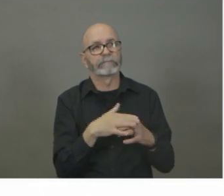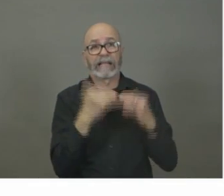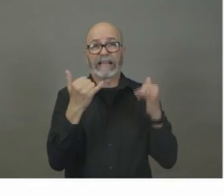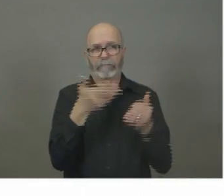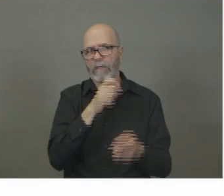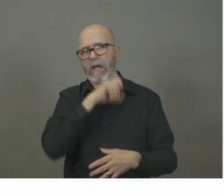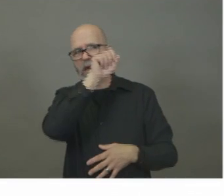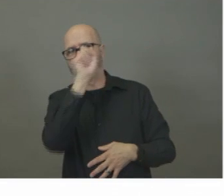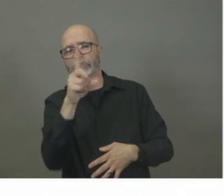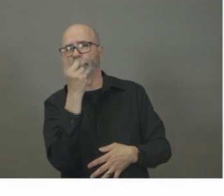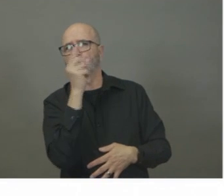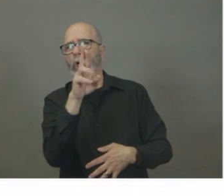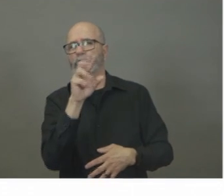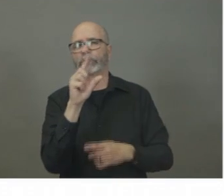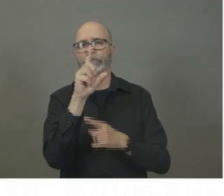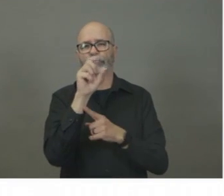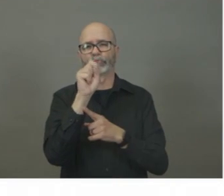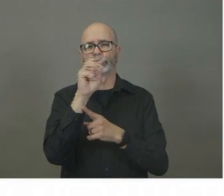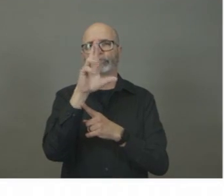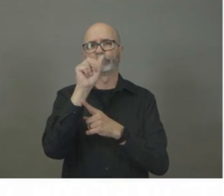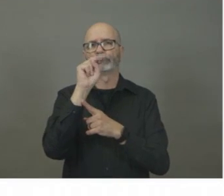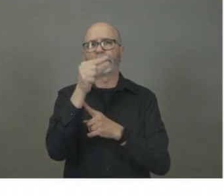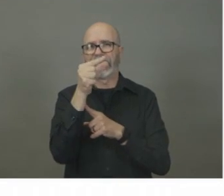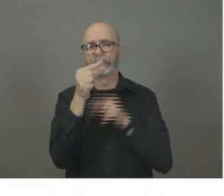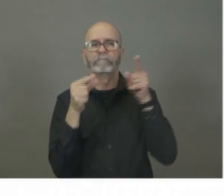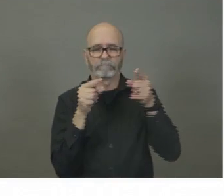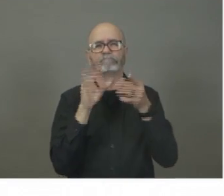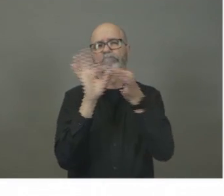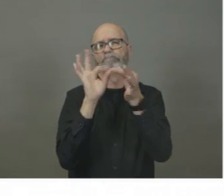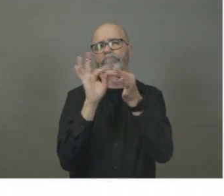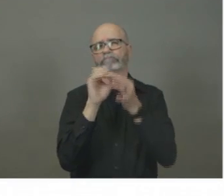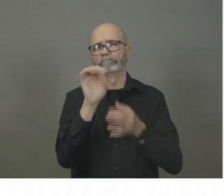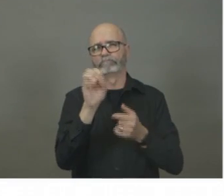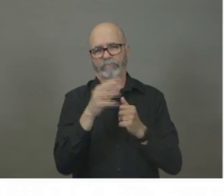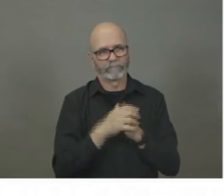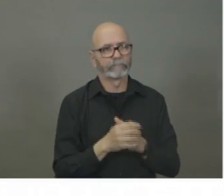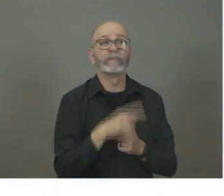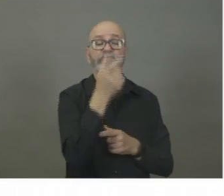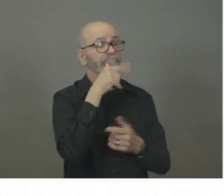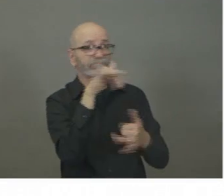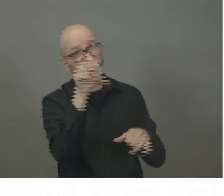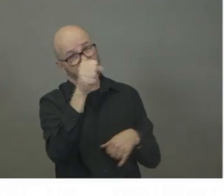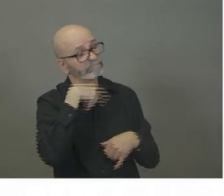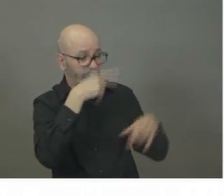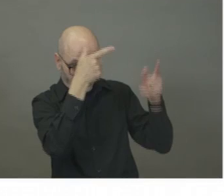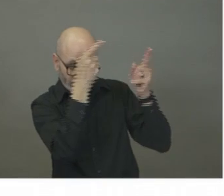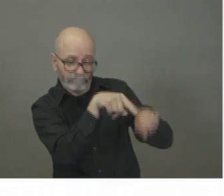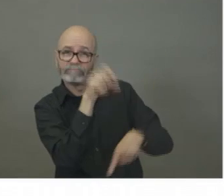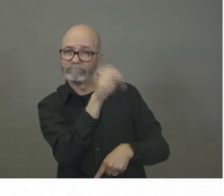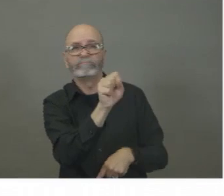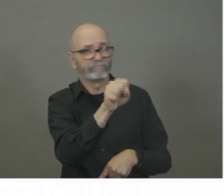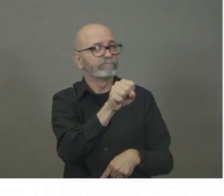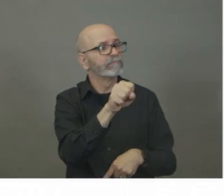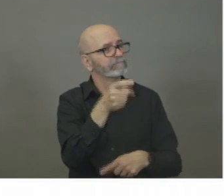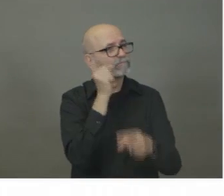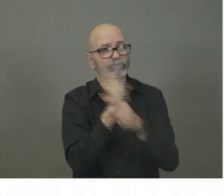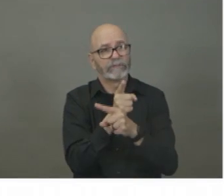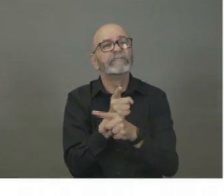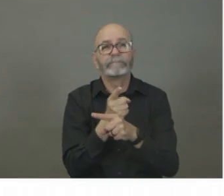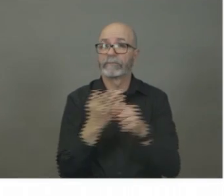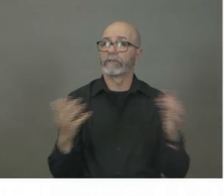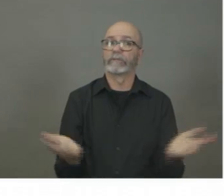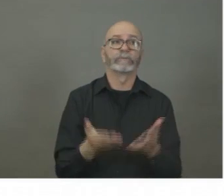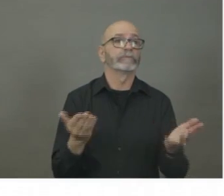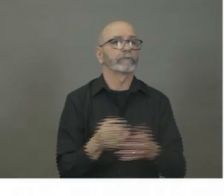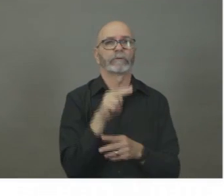Thank you, Premier. As the Premier has said, we do not have any cases of COVID-19 here in Nova Scotia